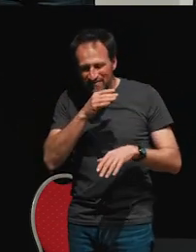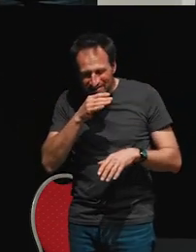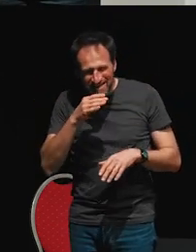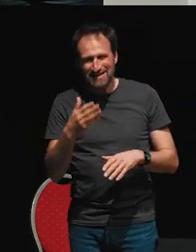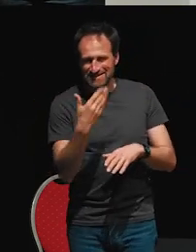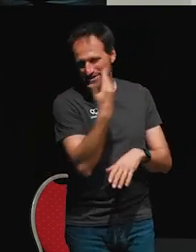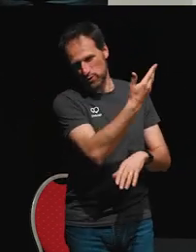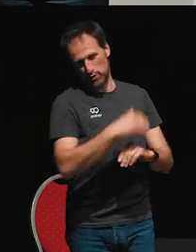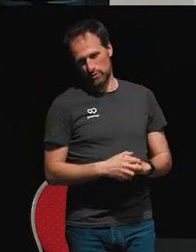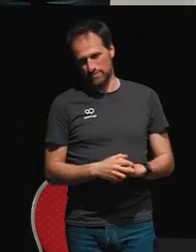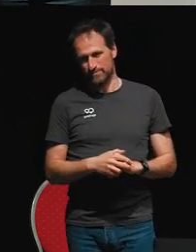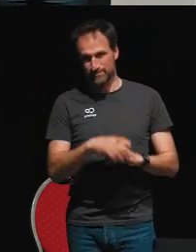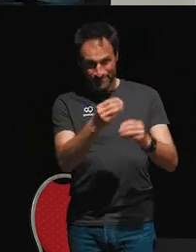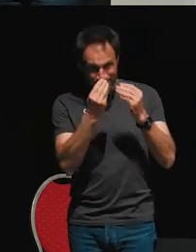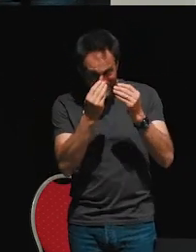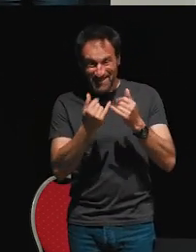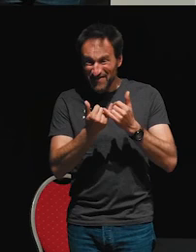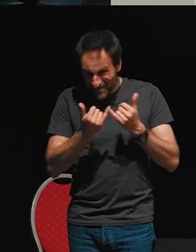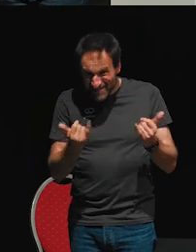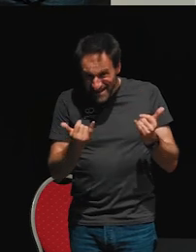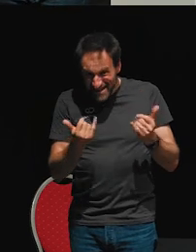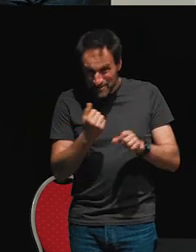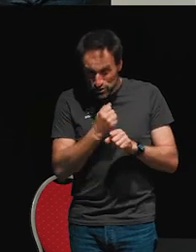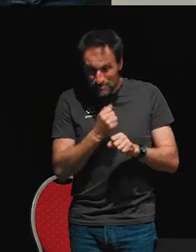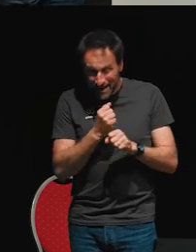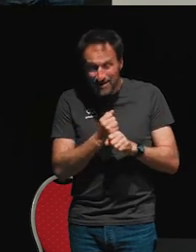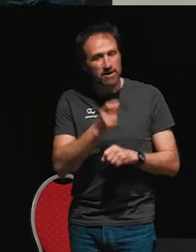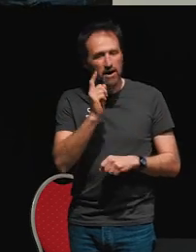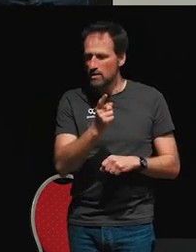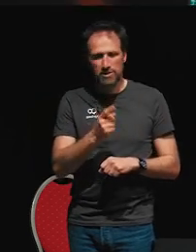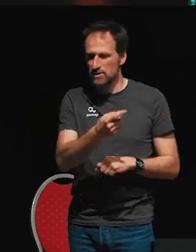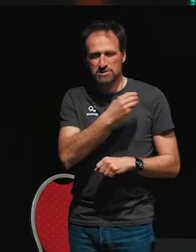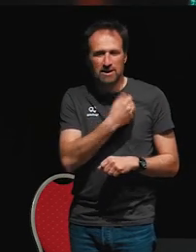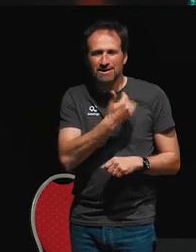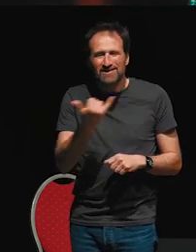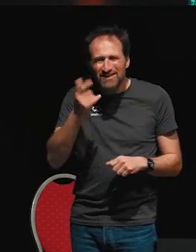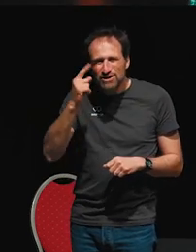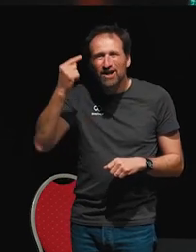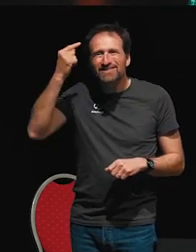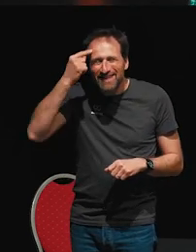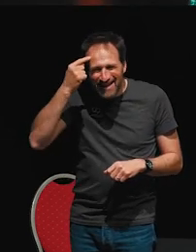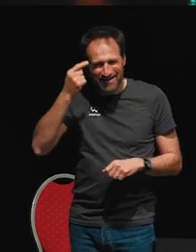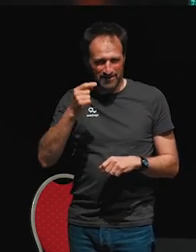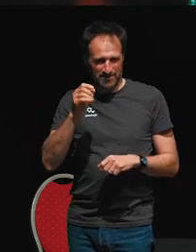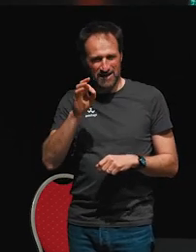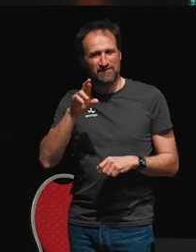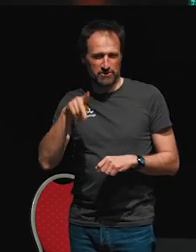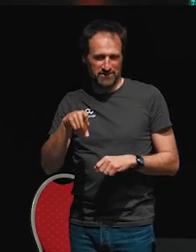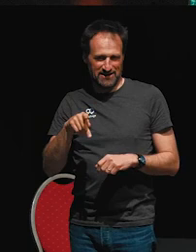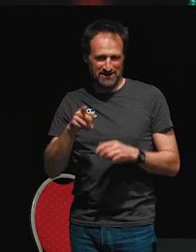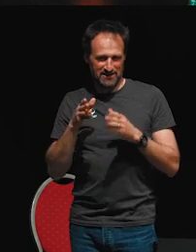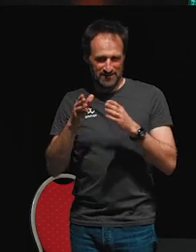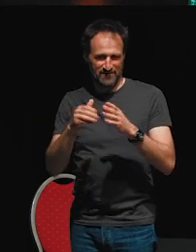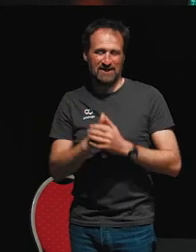us how to do things, but they don't necessarily tell us how to think in an FRP way. And for me, the paradigm